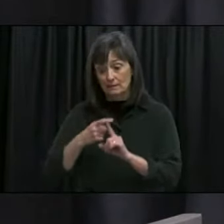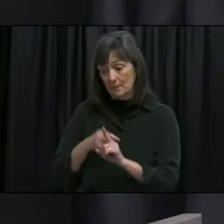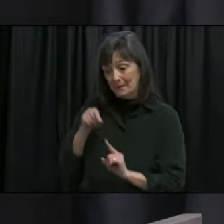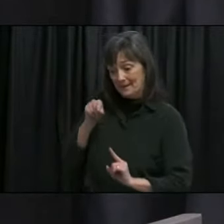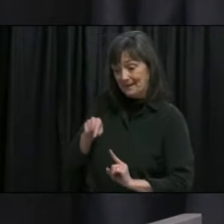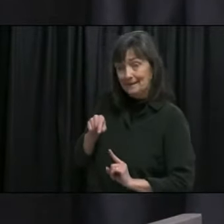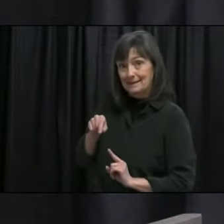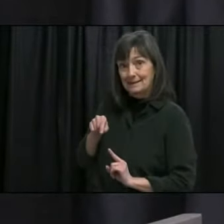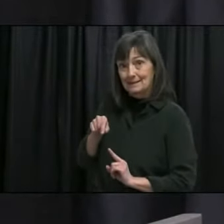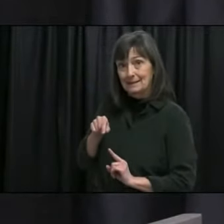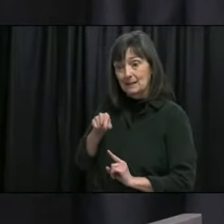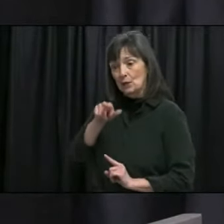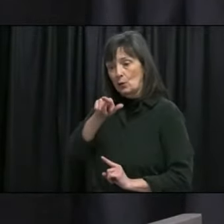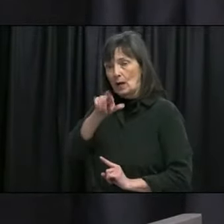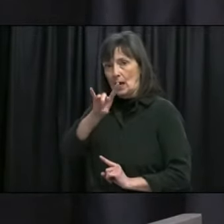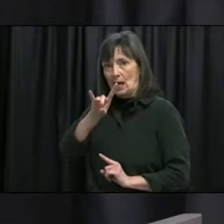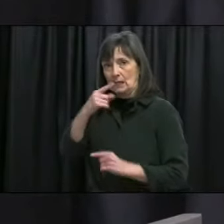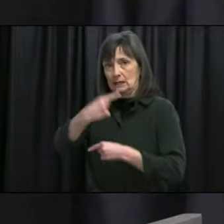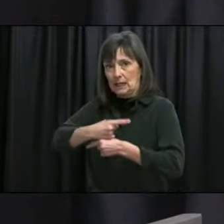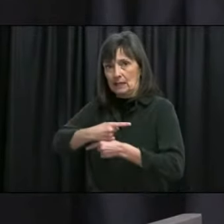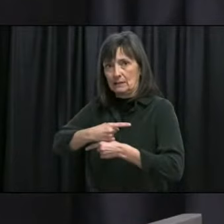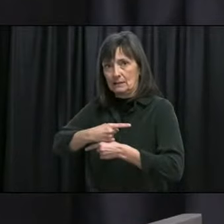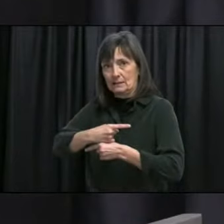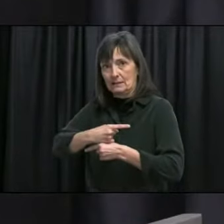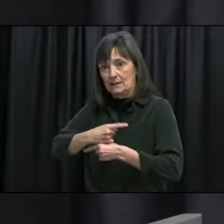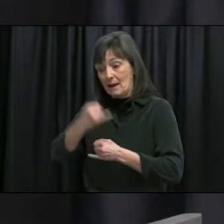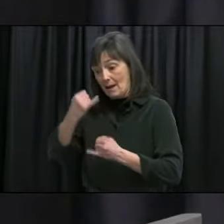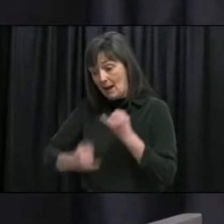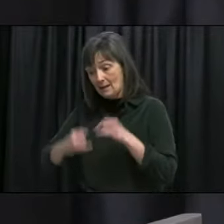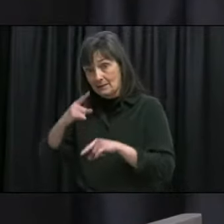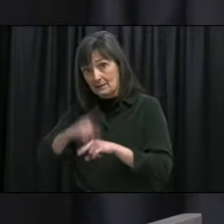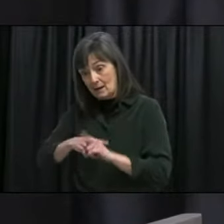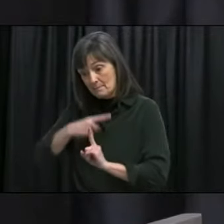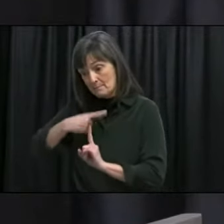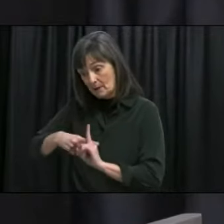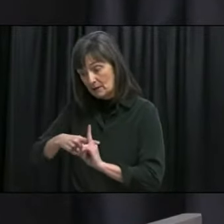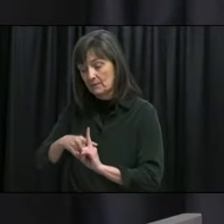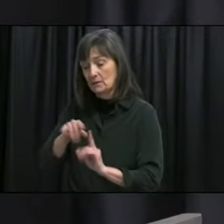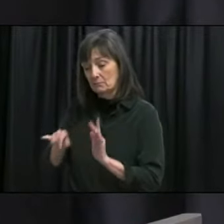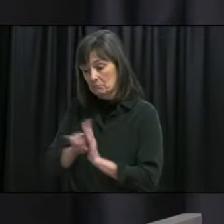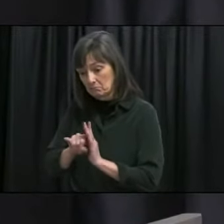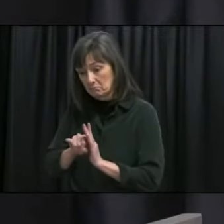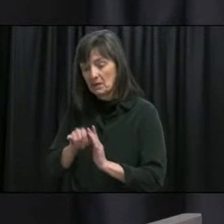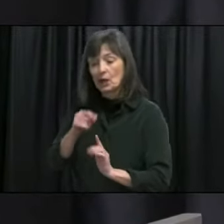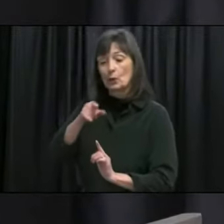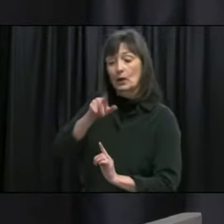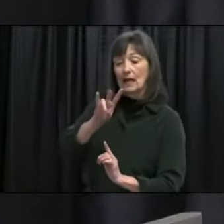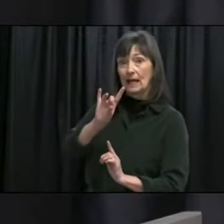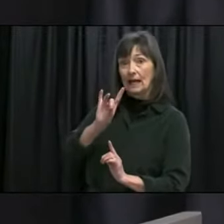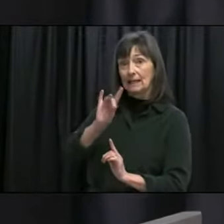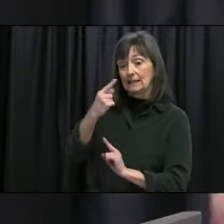the outbreak in 28 days from the last known case then we declare it over